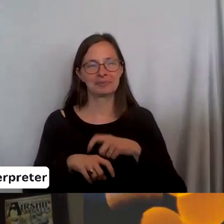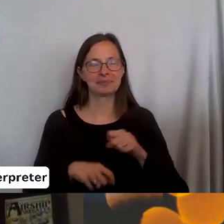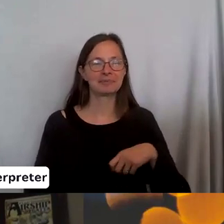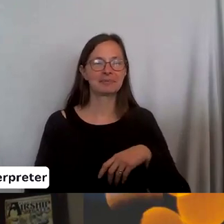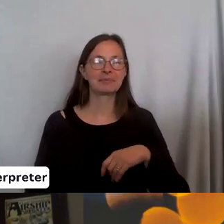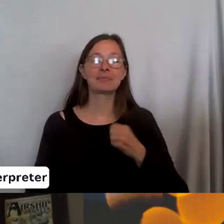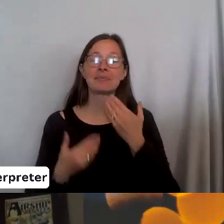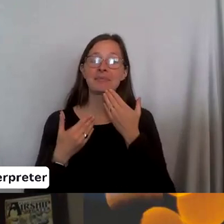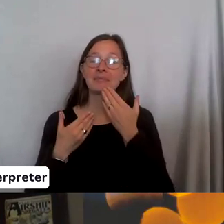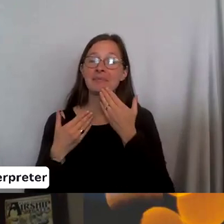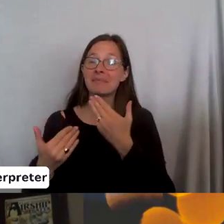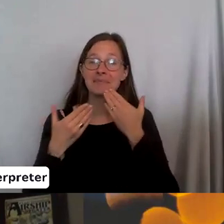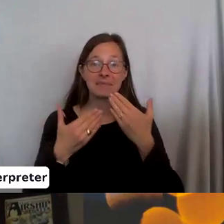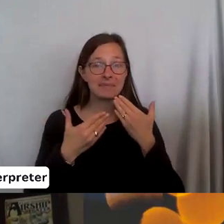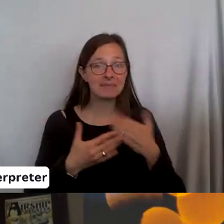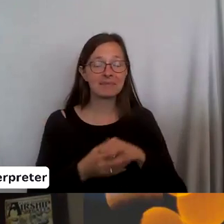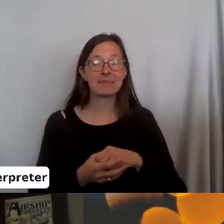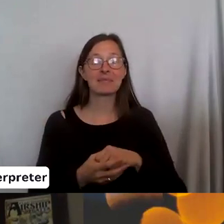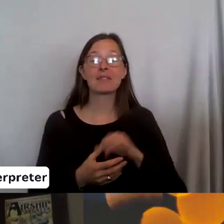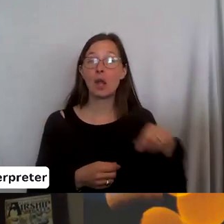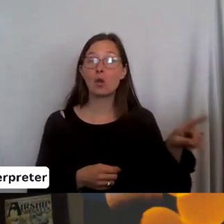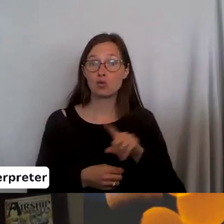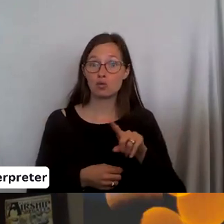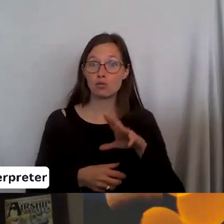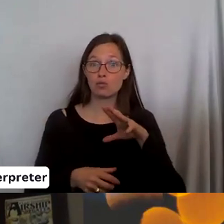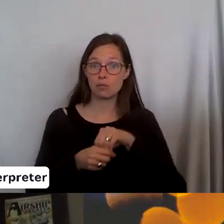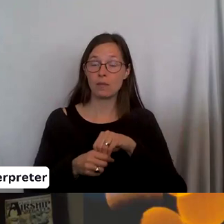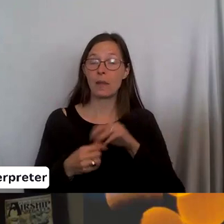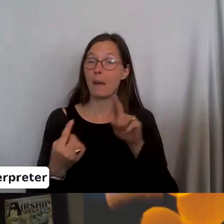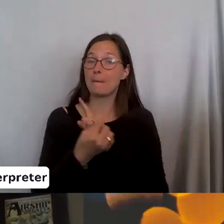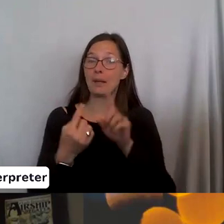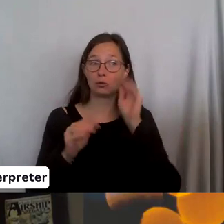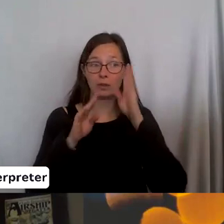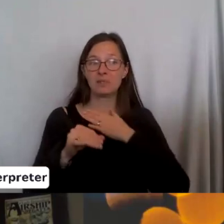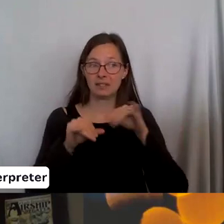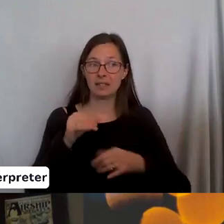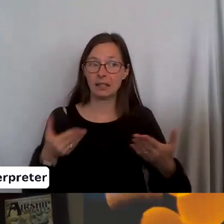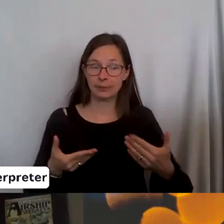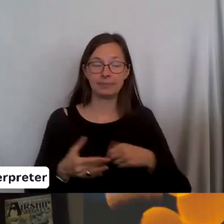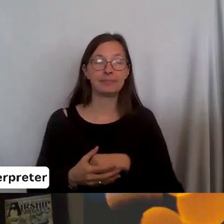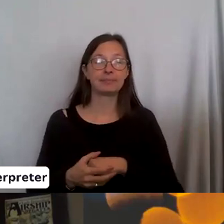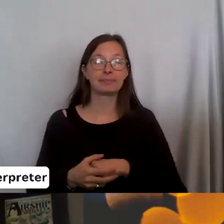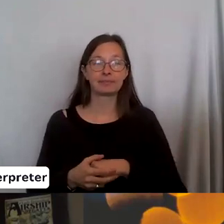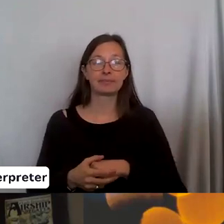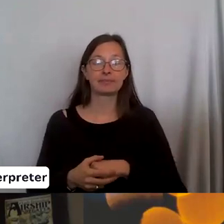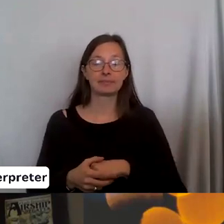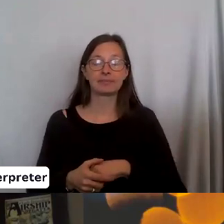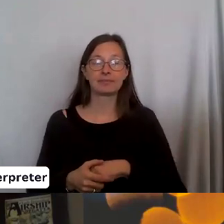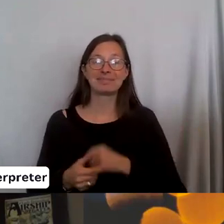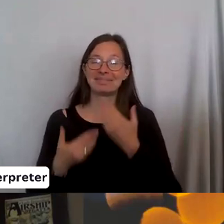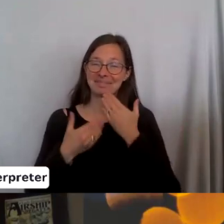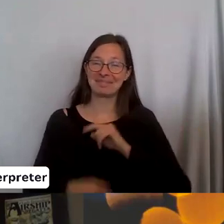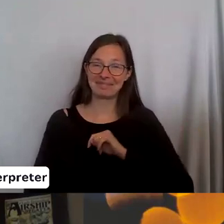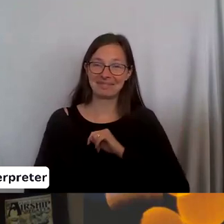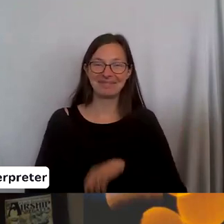thank you all. Um, if, yeah. So if you're in the meet and greet, uh, please just remain here. Um, and then, uh, thank you to